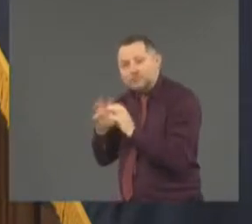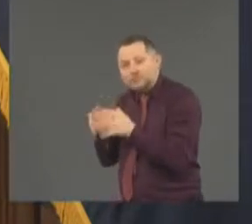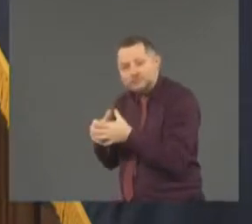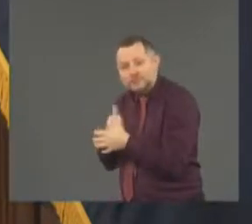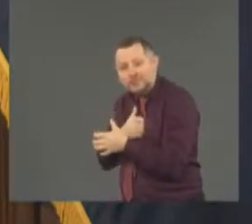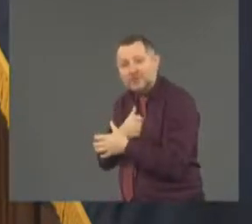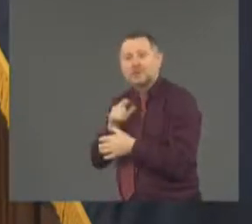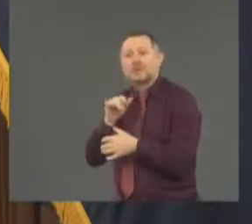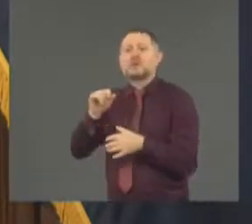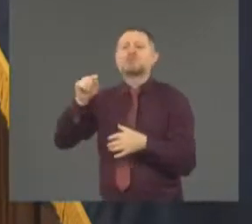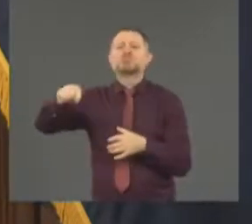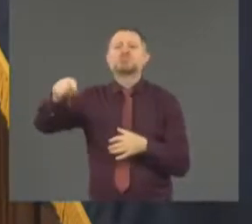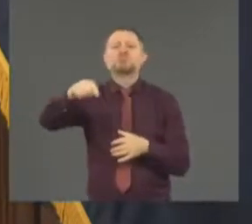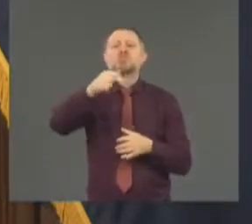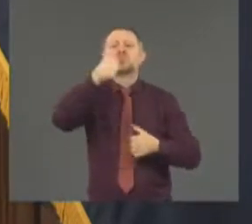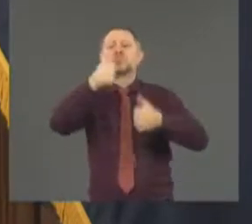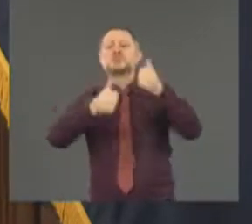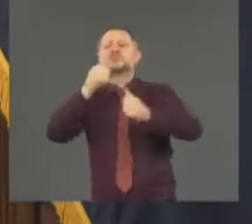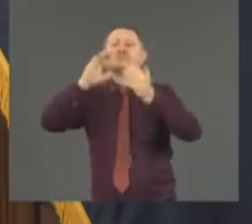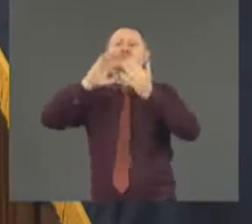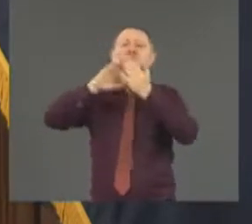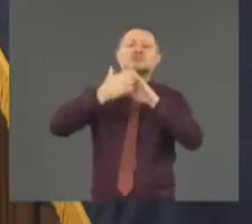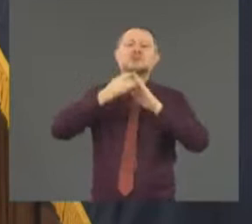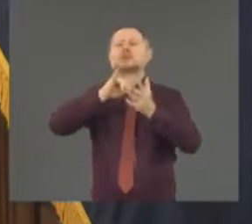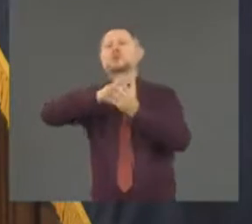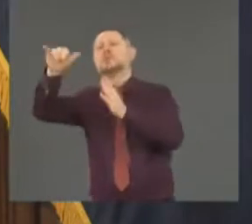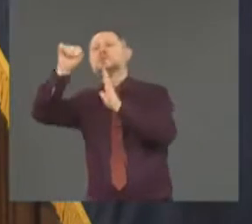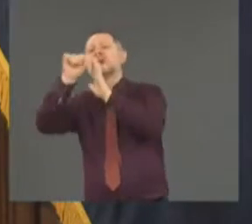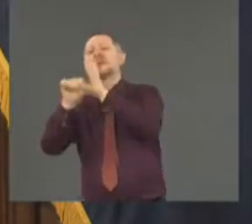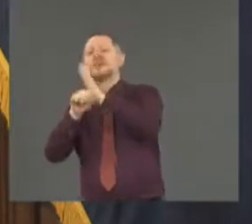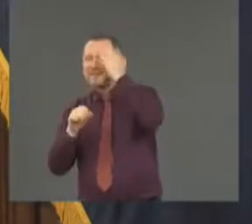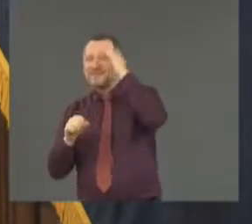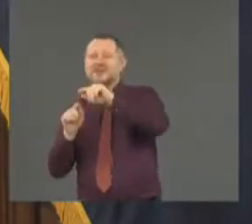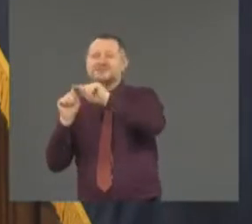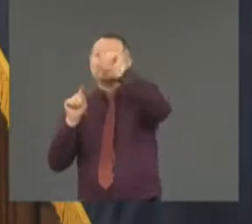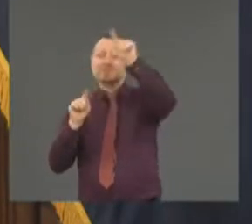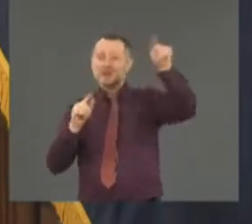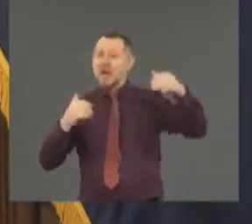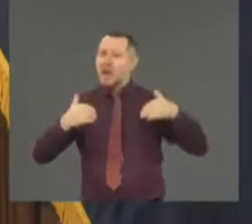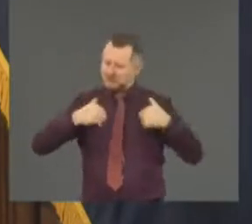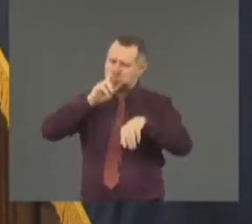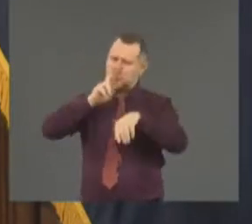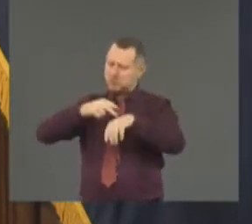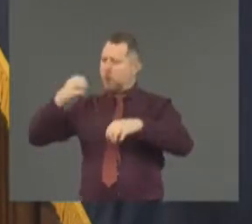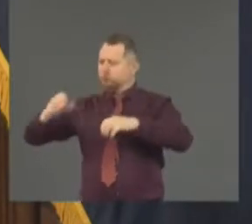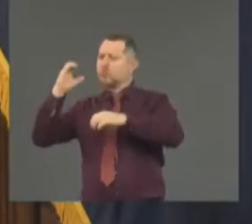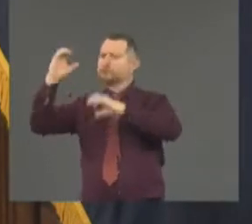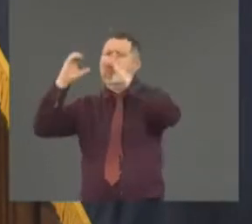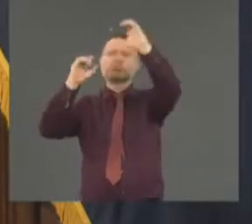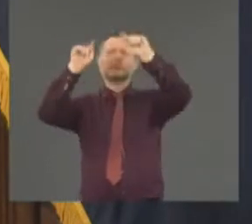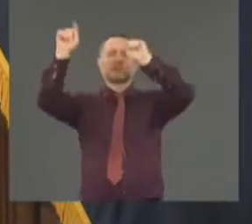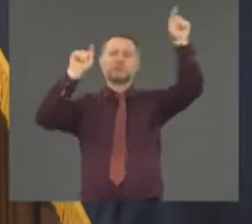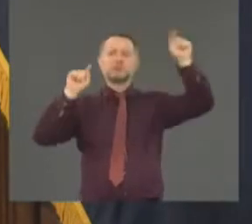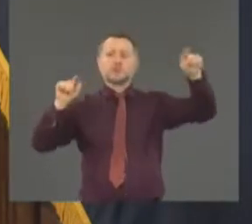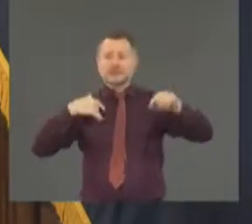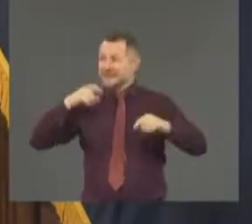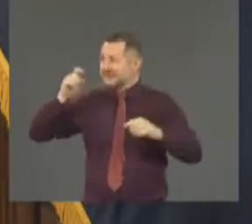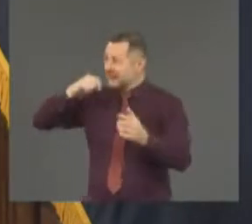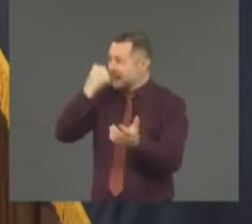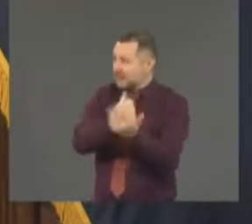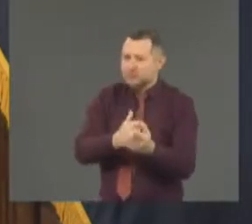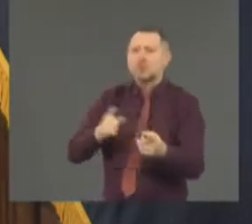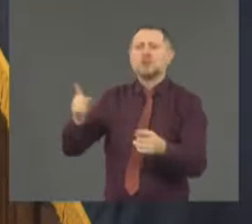in New York, I have National Guard who are available if you need them. I have state police who are